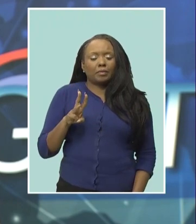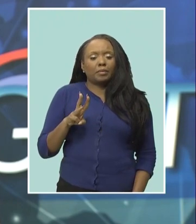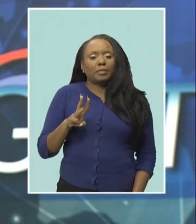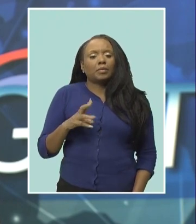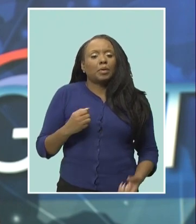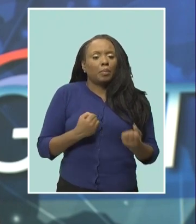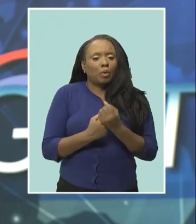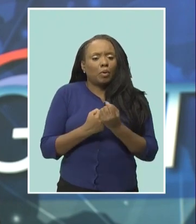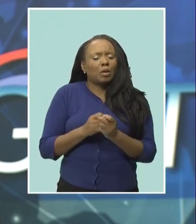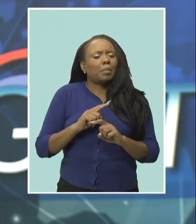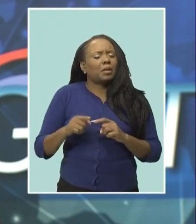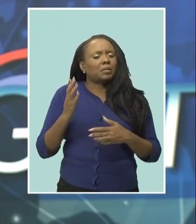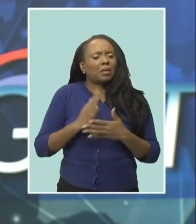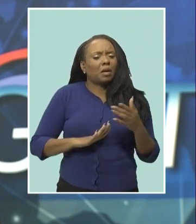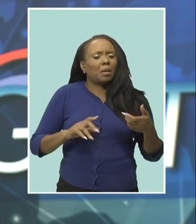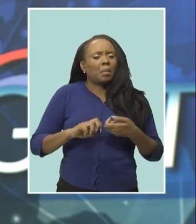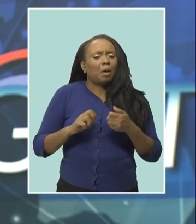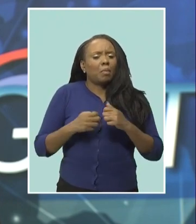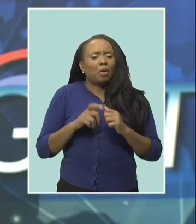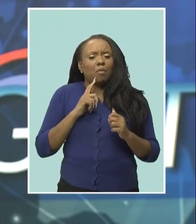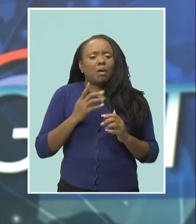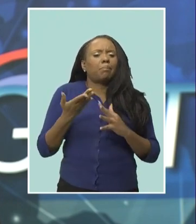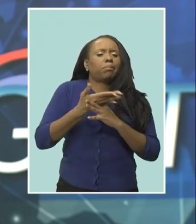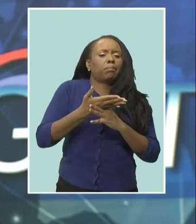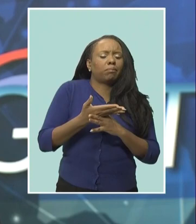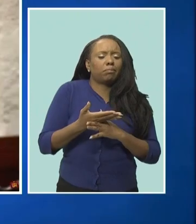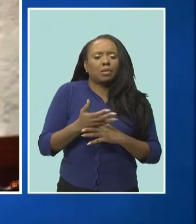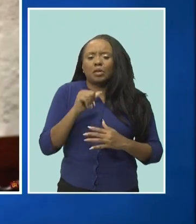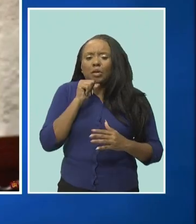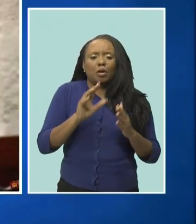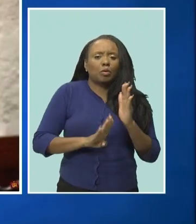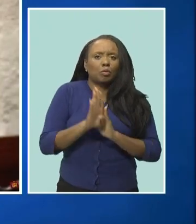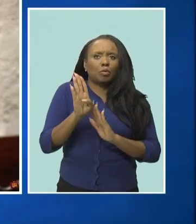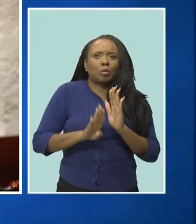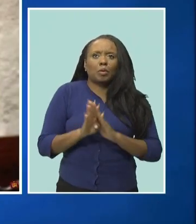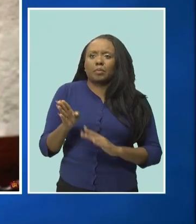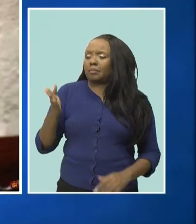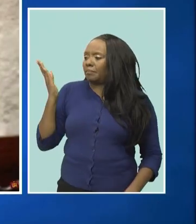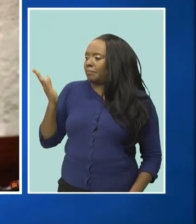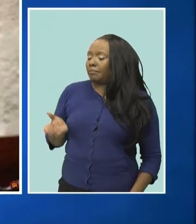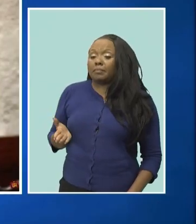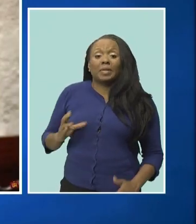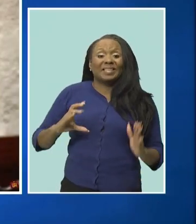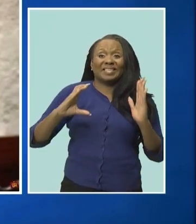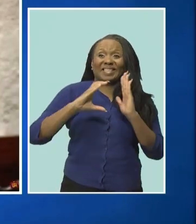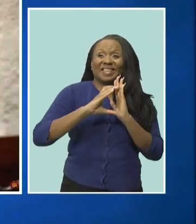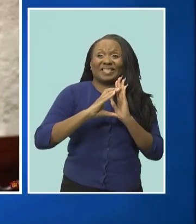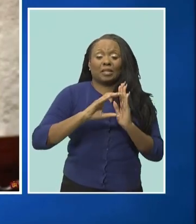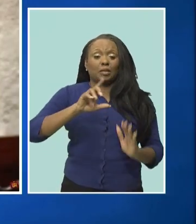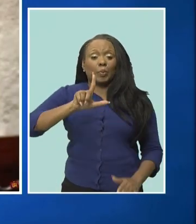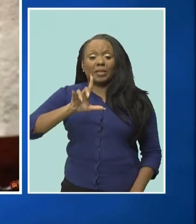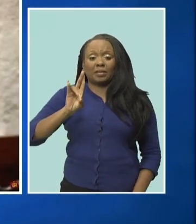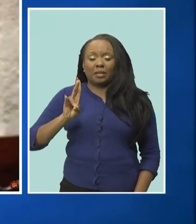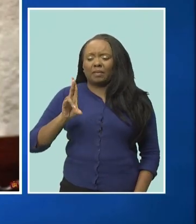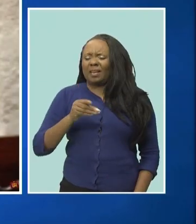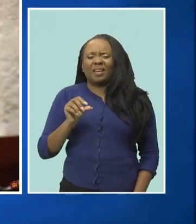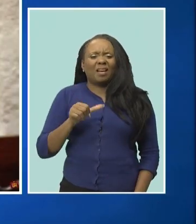which he says acts as impediments to growth in section 27 and a few other places